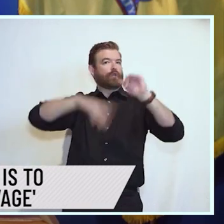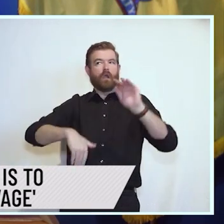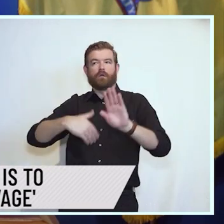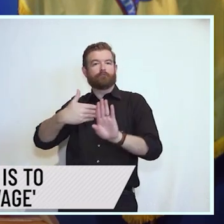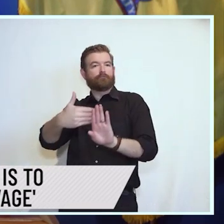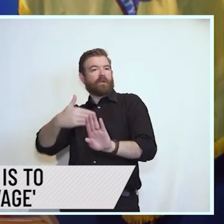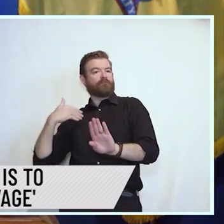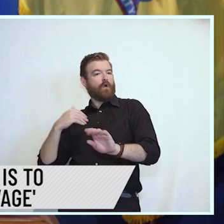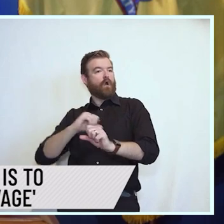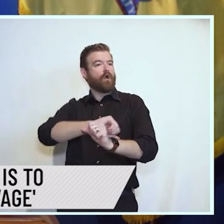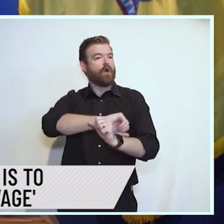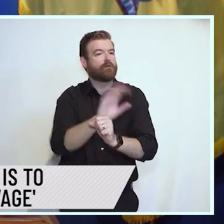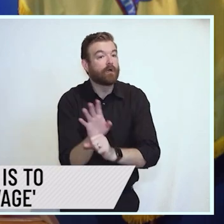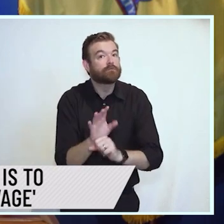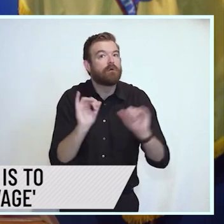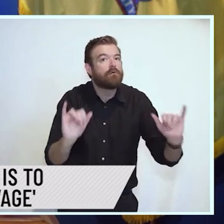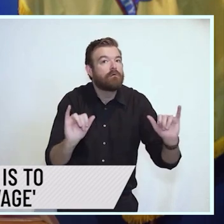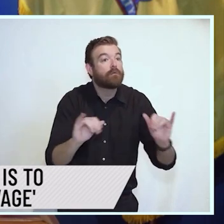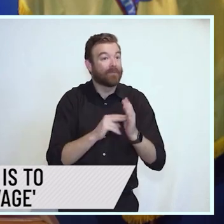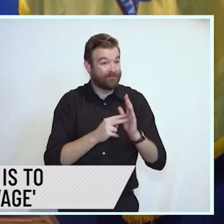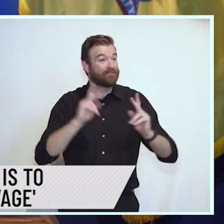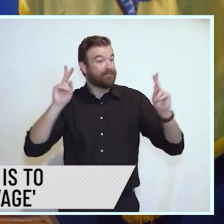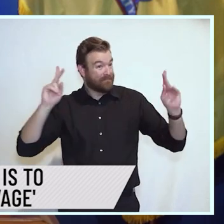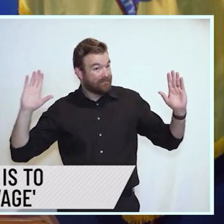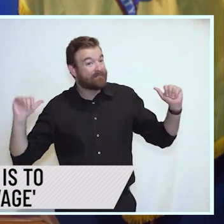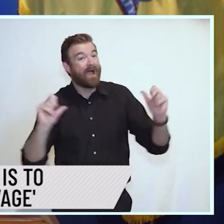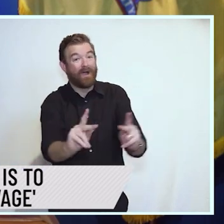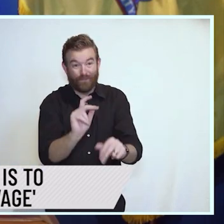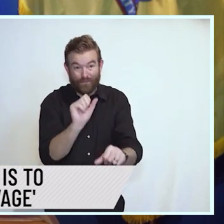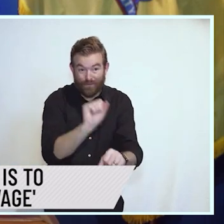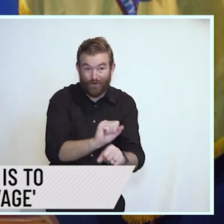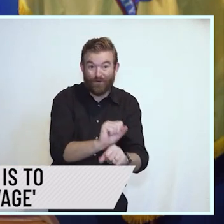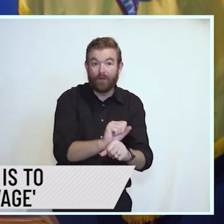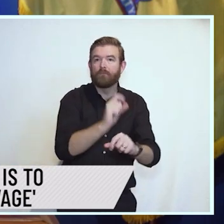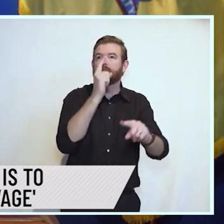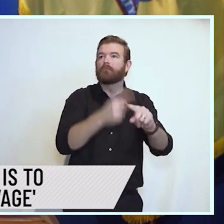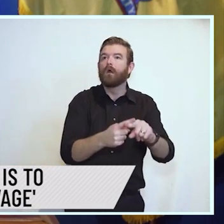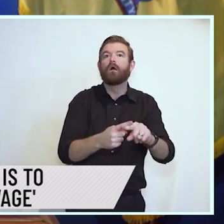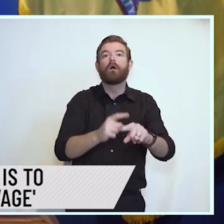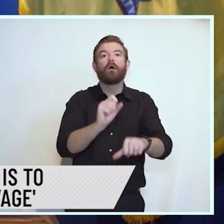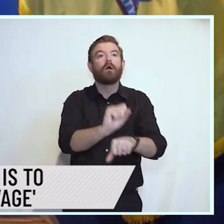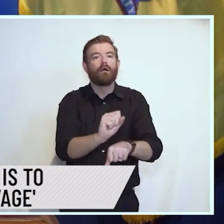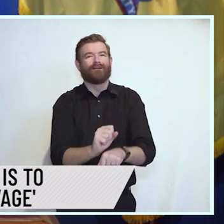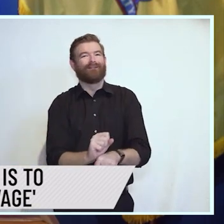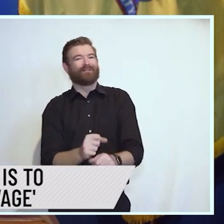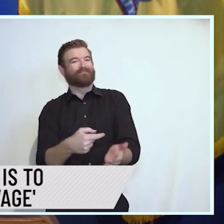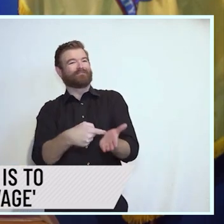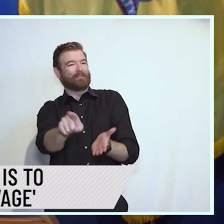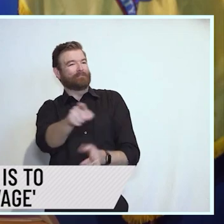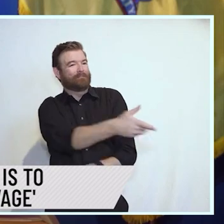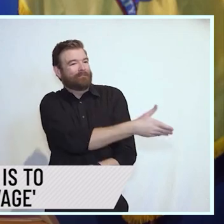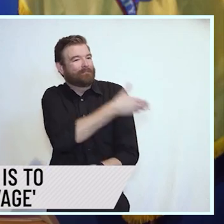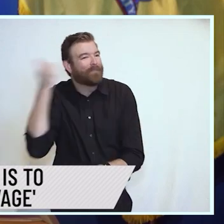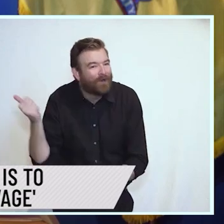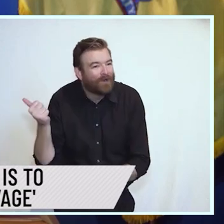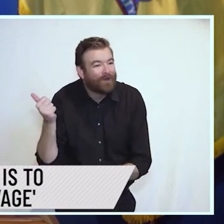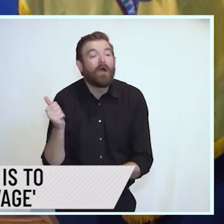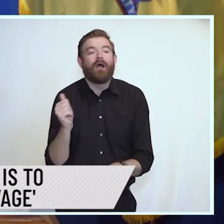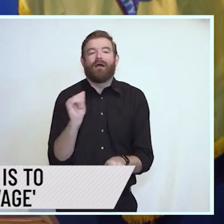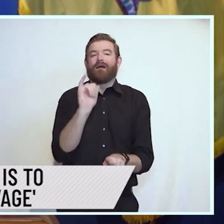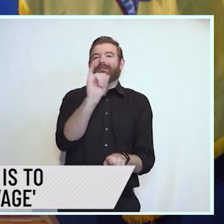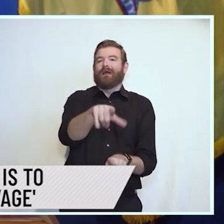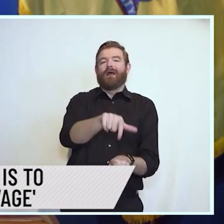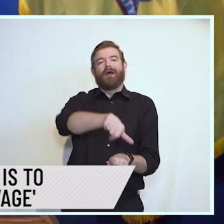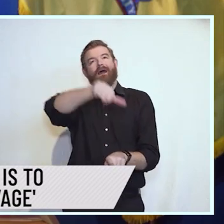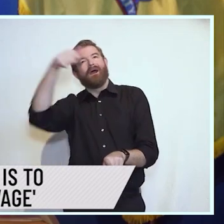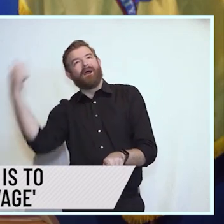means that as our people get back to work, they're getting back to jobs that pay better. That is yet another way we are building opportunity for more